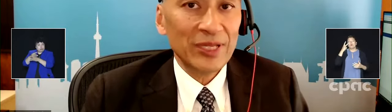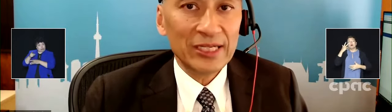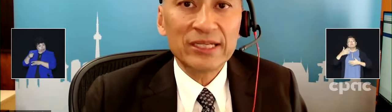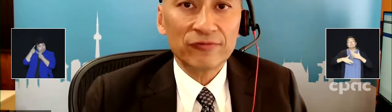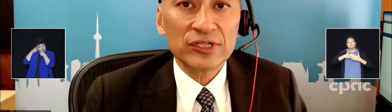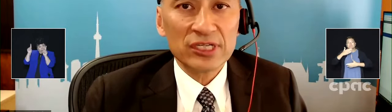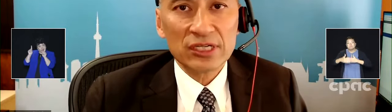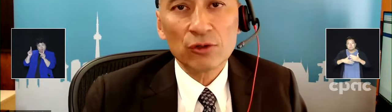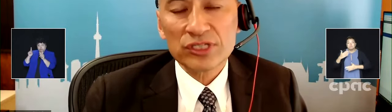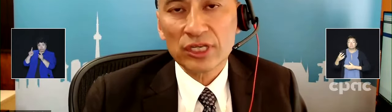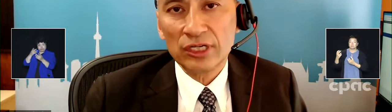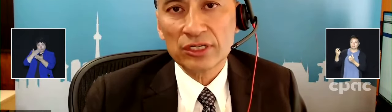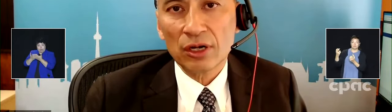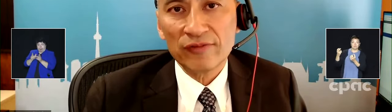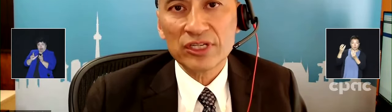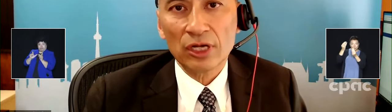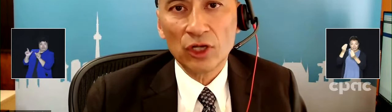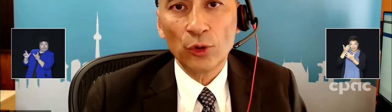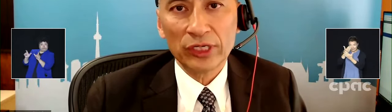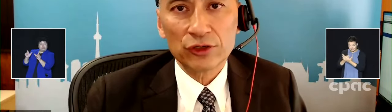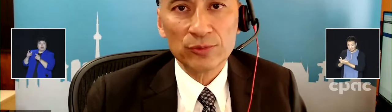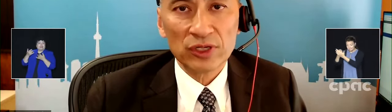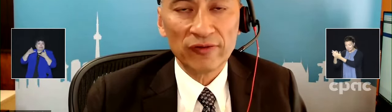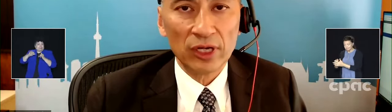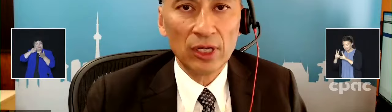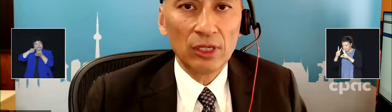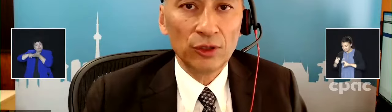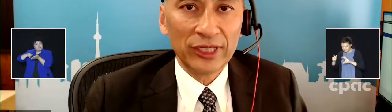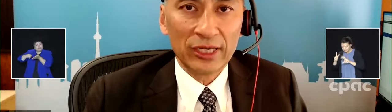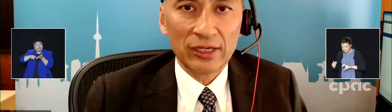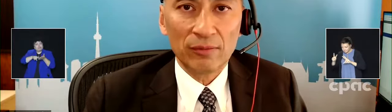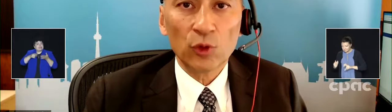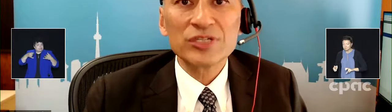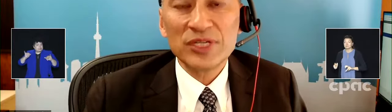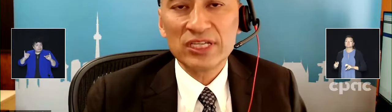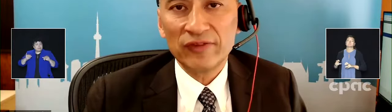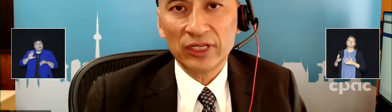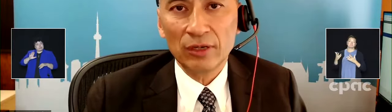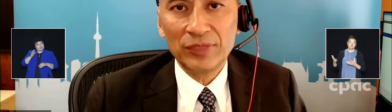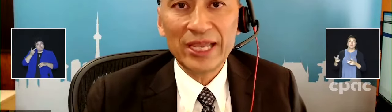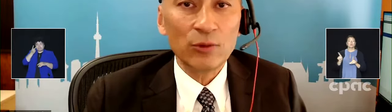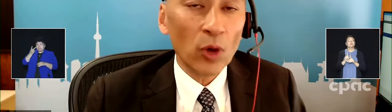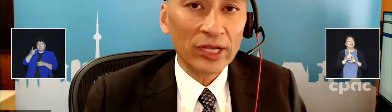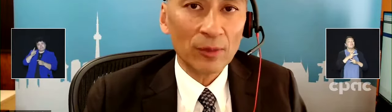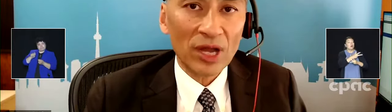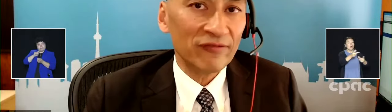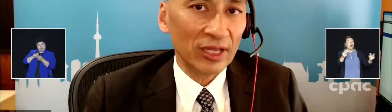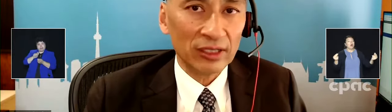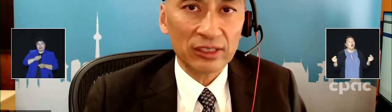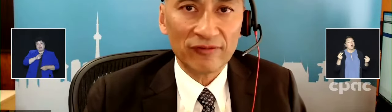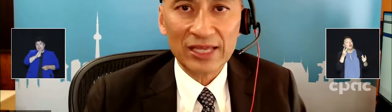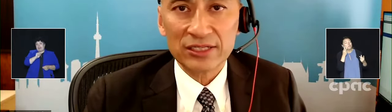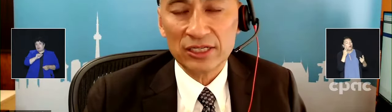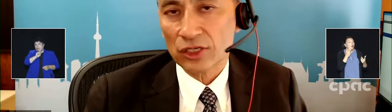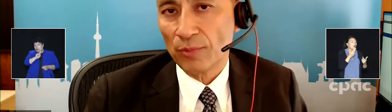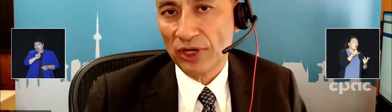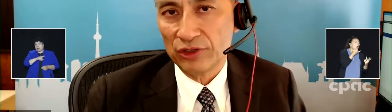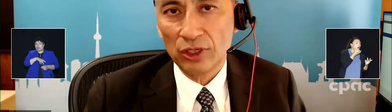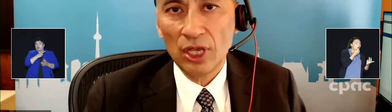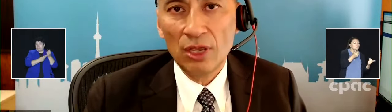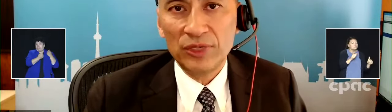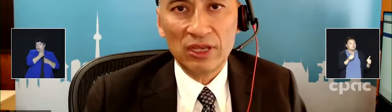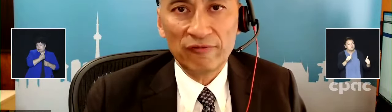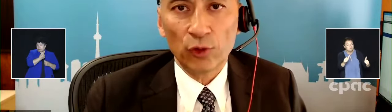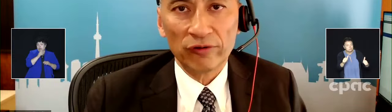what might be any differences. And those studies are obviously ongoing in terms of looking at a more specific BA1 bivalent vaccine as